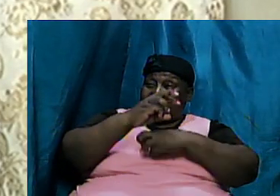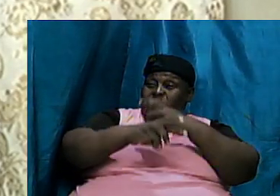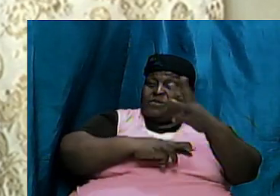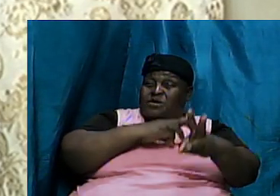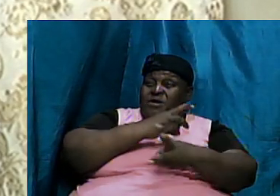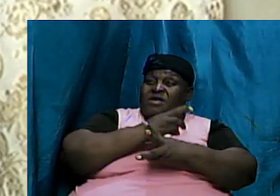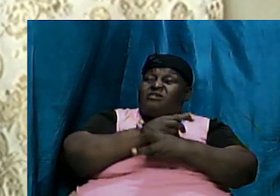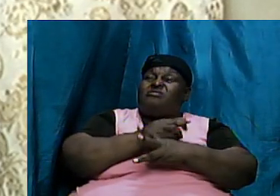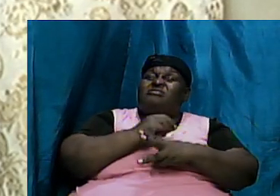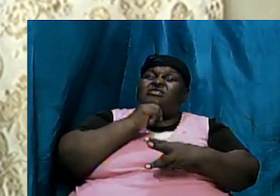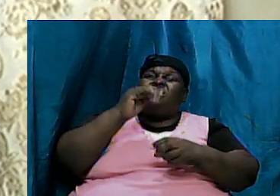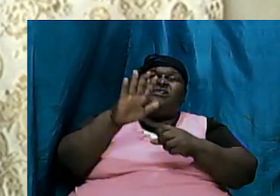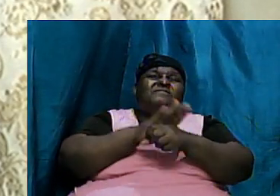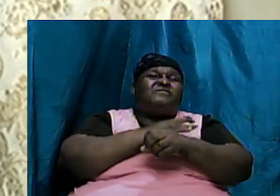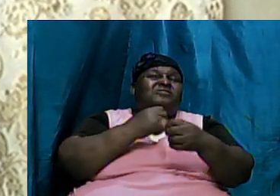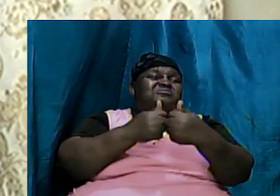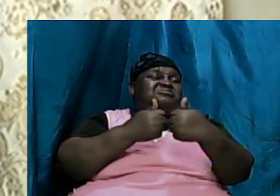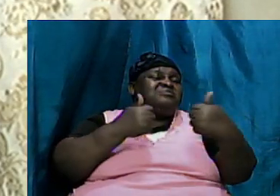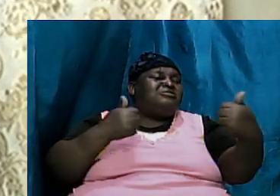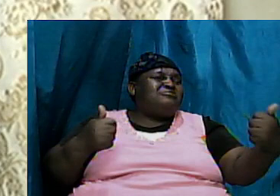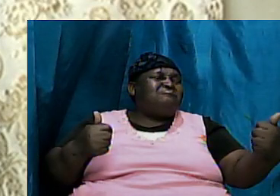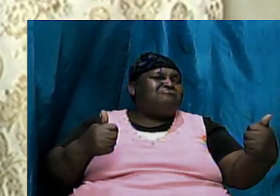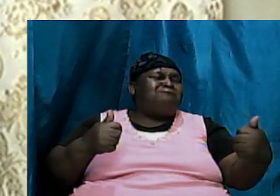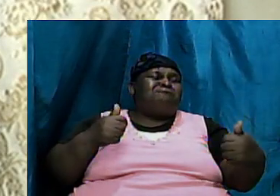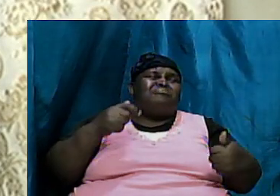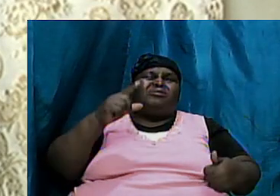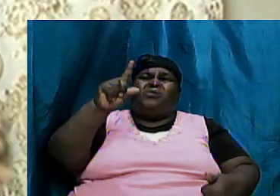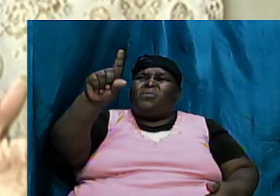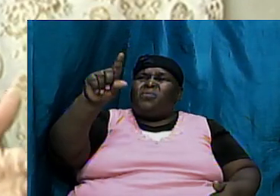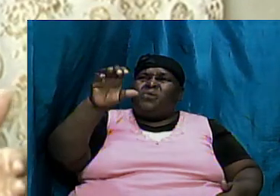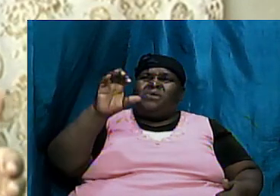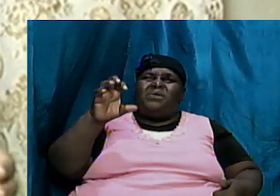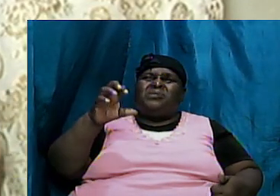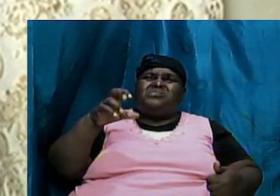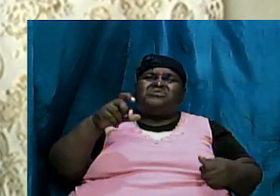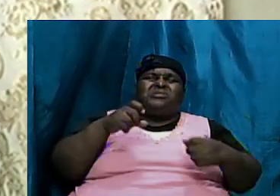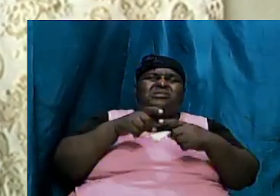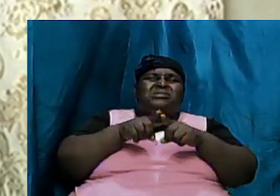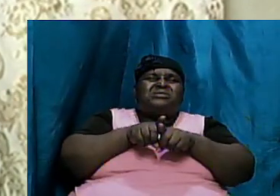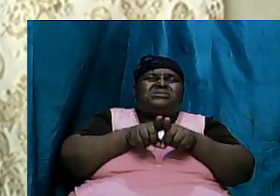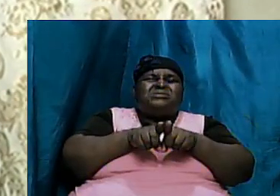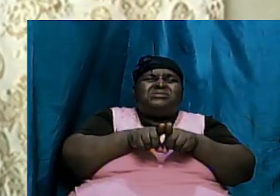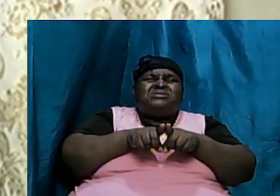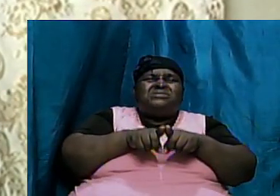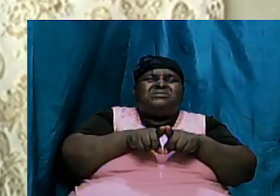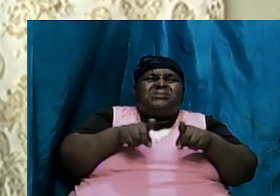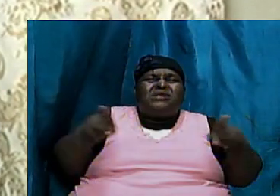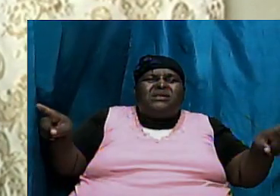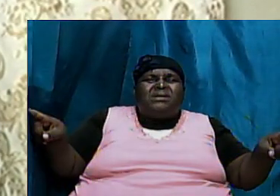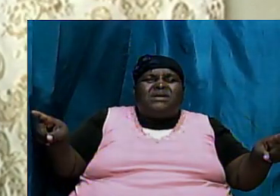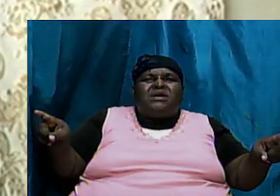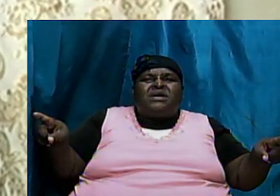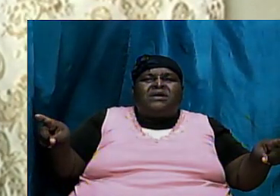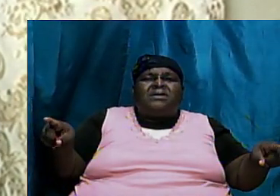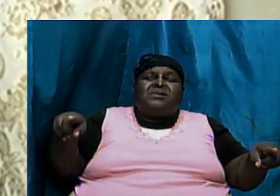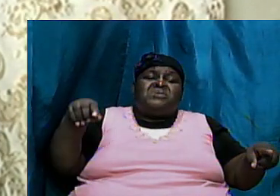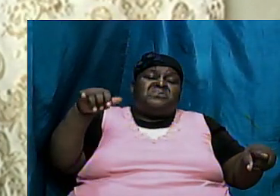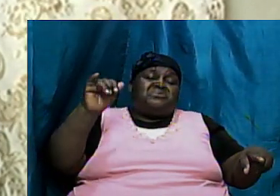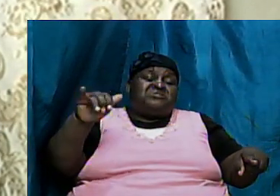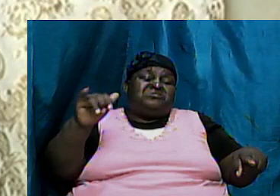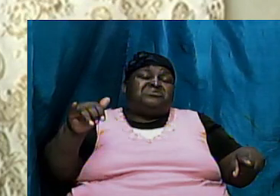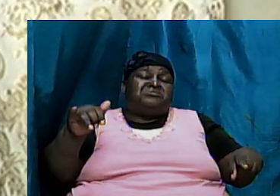full separation there is not that hundred percent disconnection they still have an umbilical